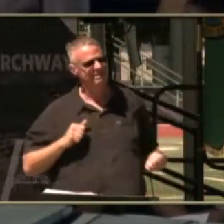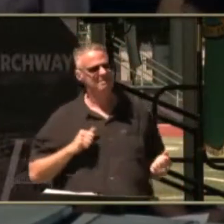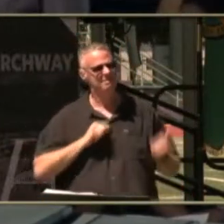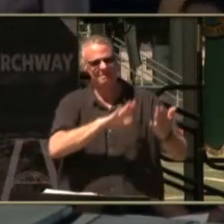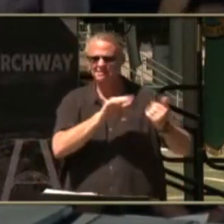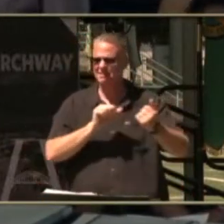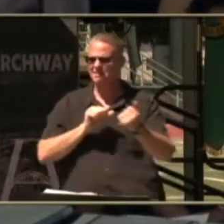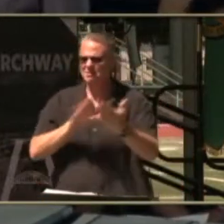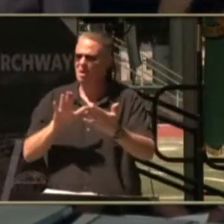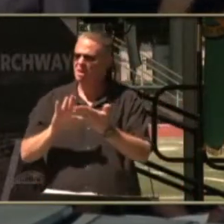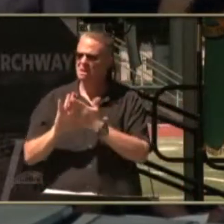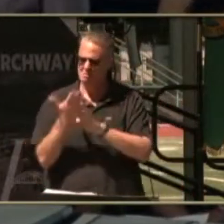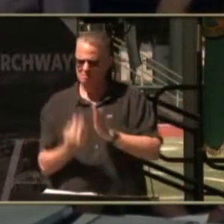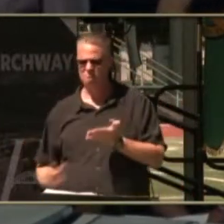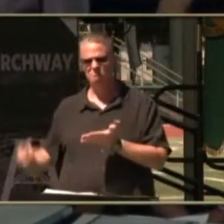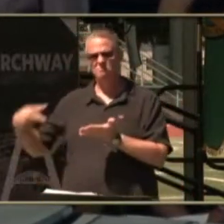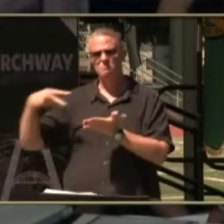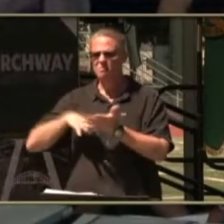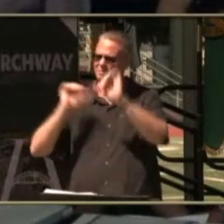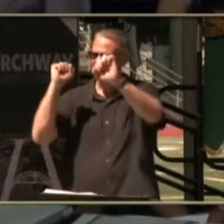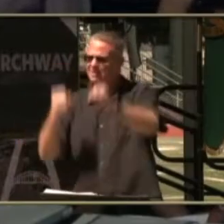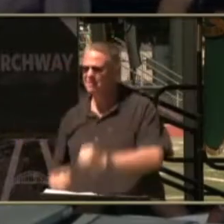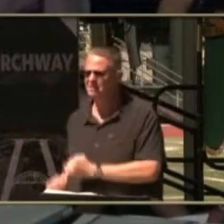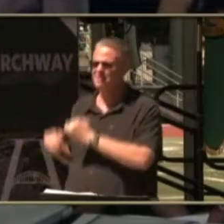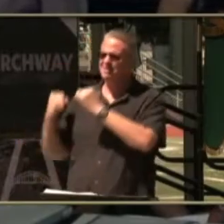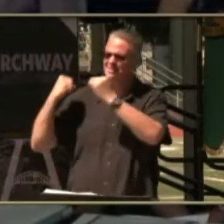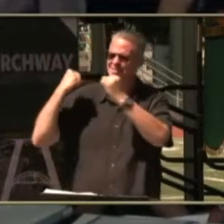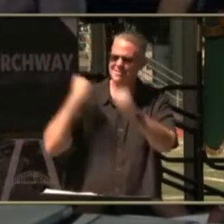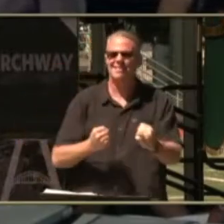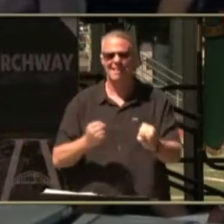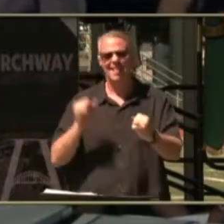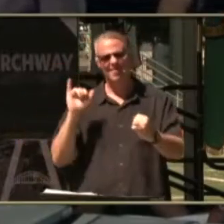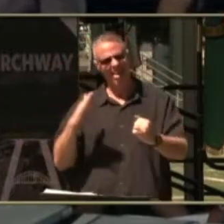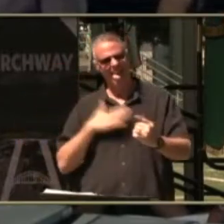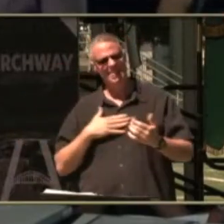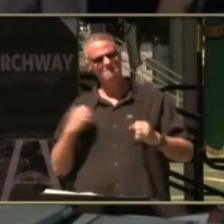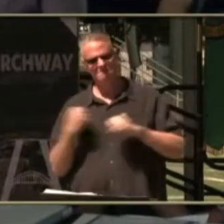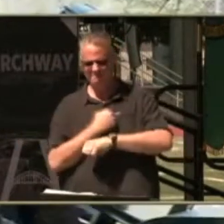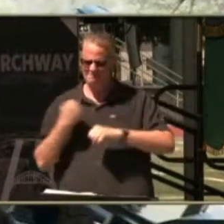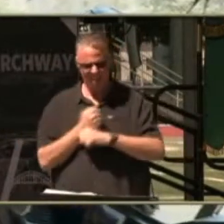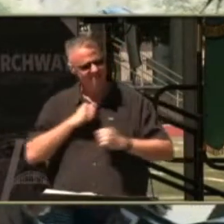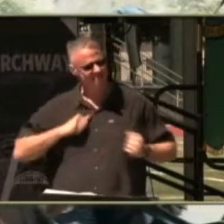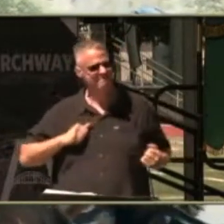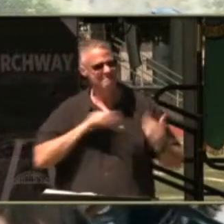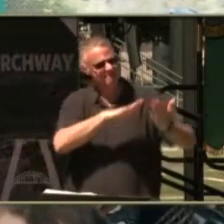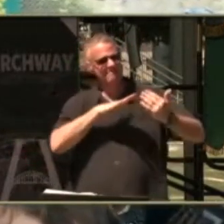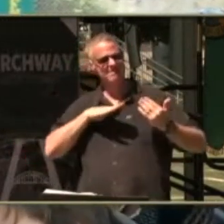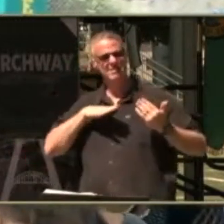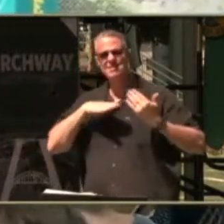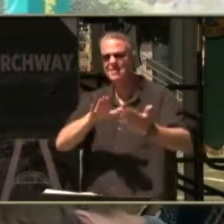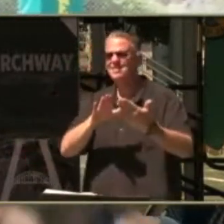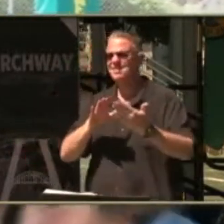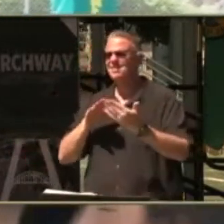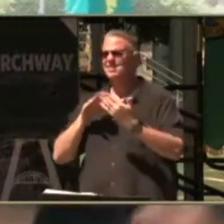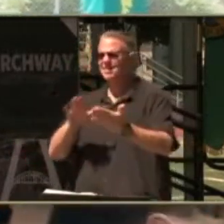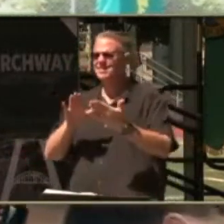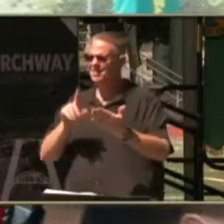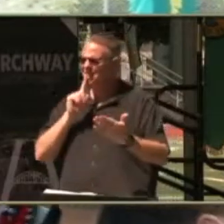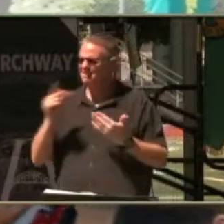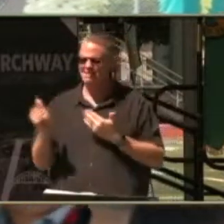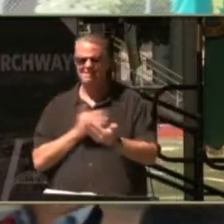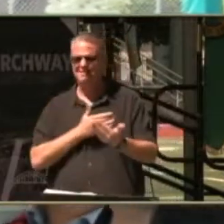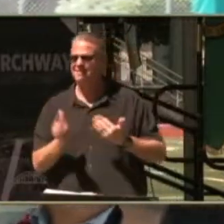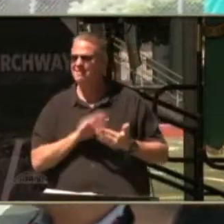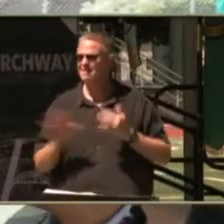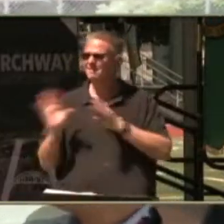now i'm being strong i'm leaving my fight song and i don't care and i don't